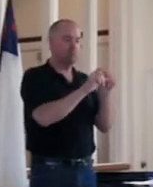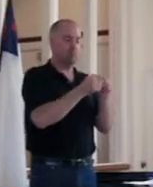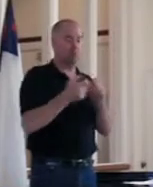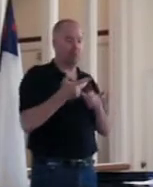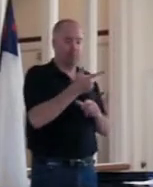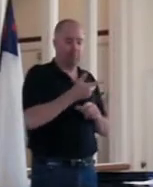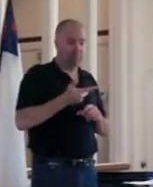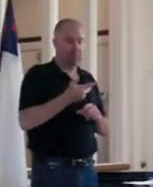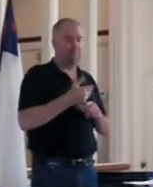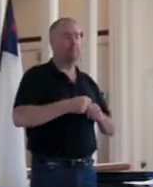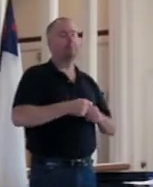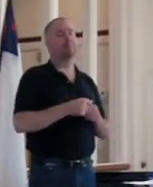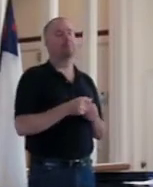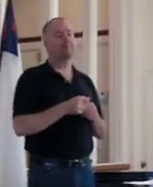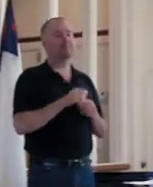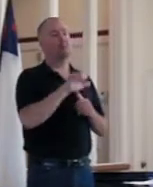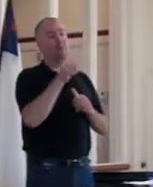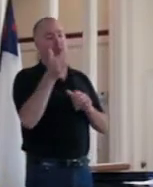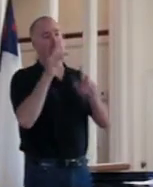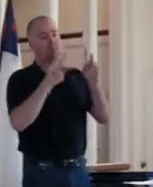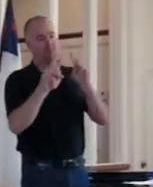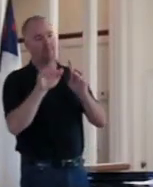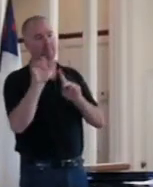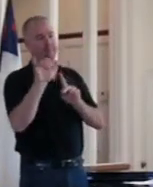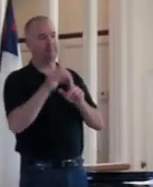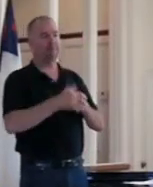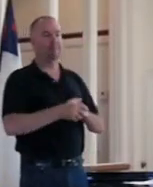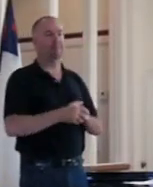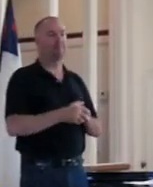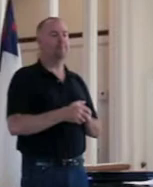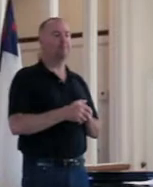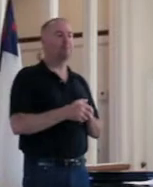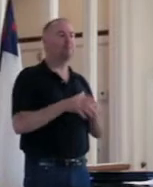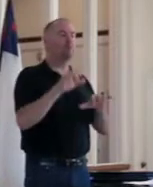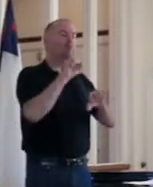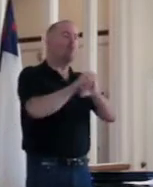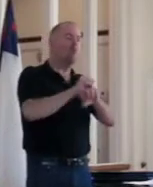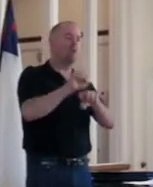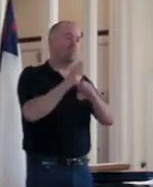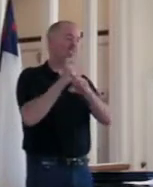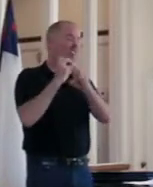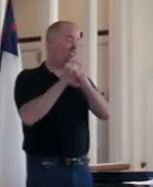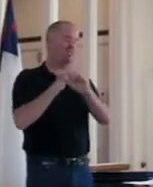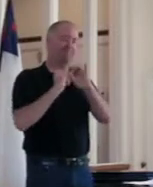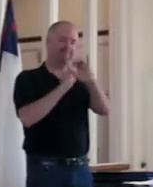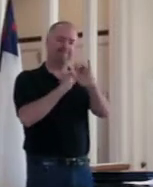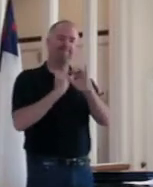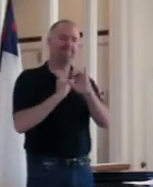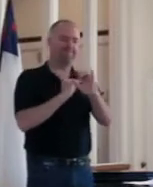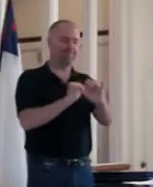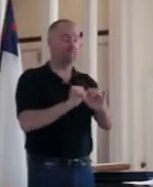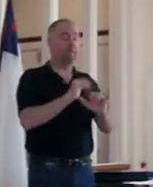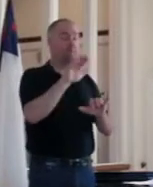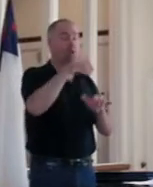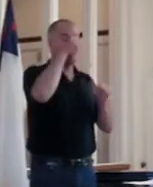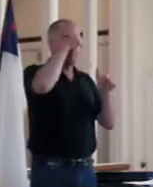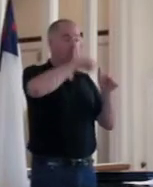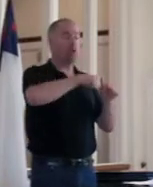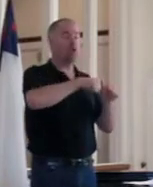and with other veterans. Worked as hard as any of us. Remember,